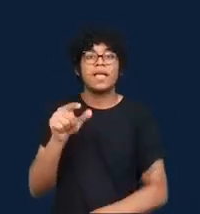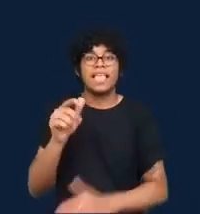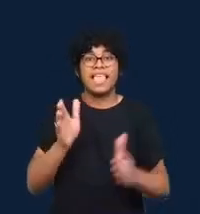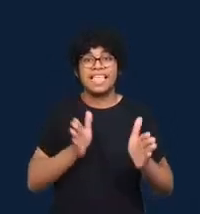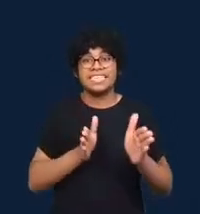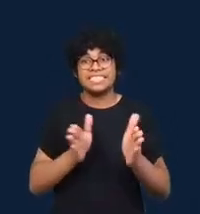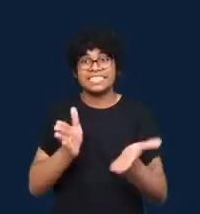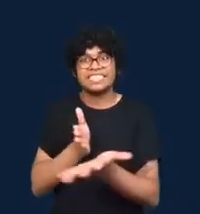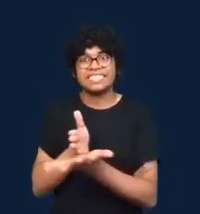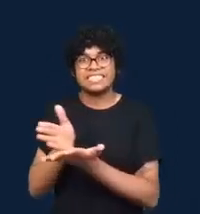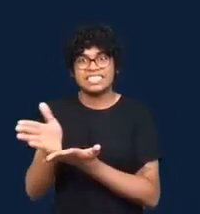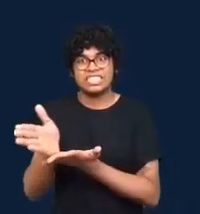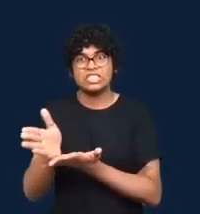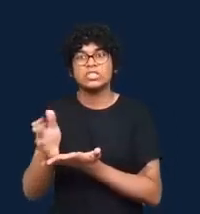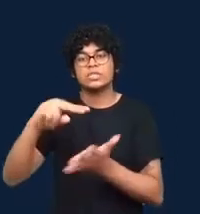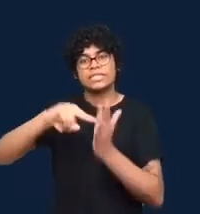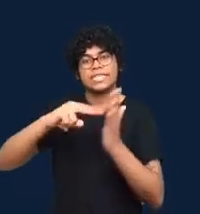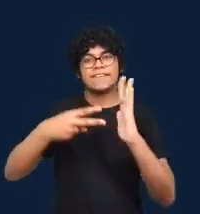that?